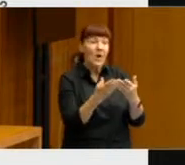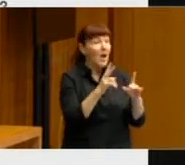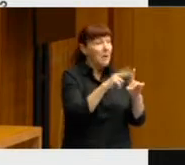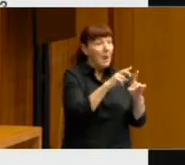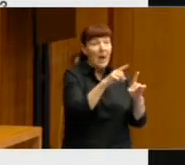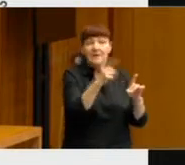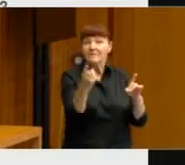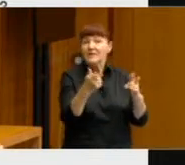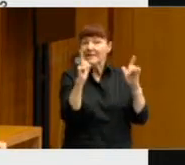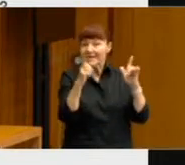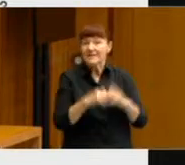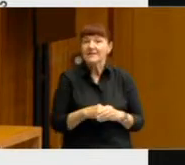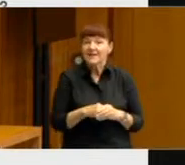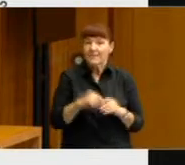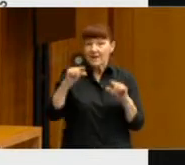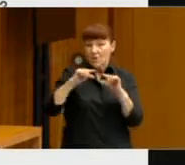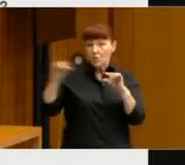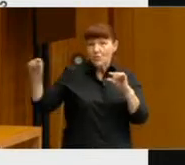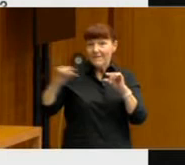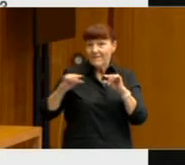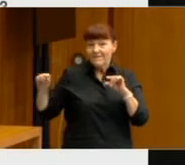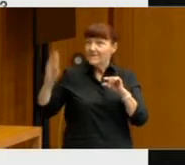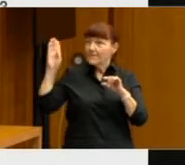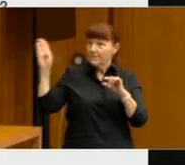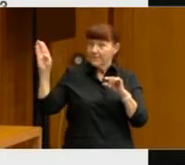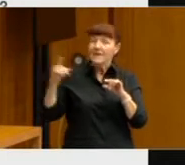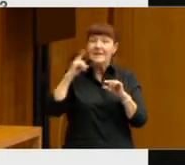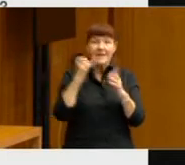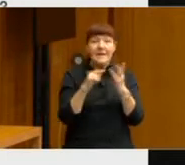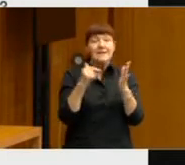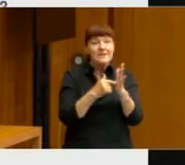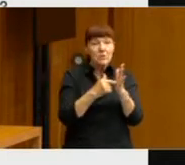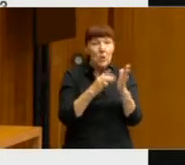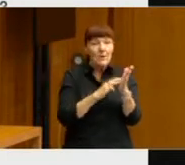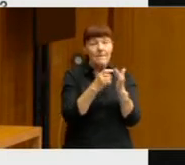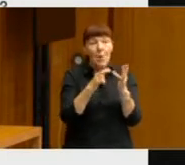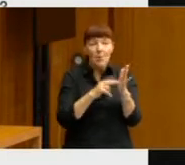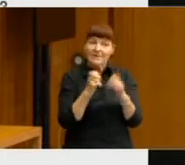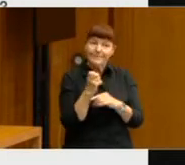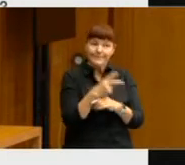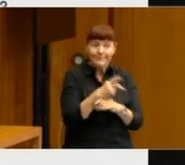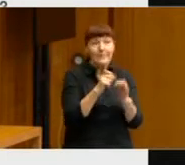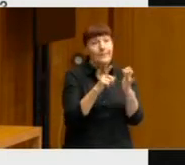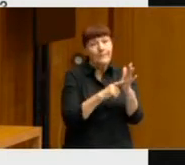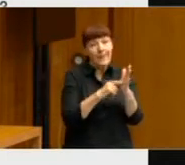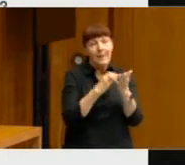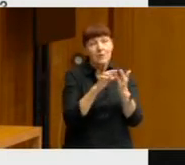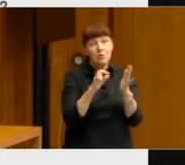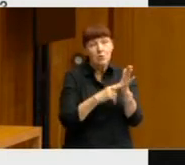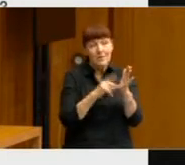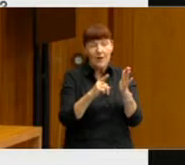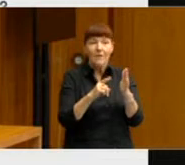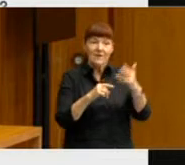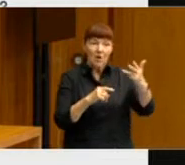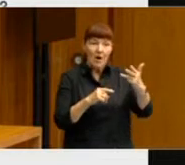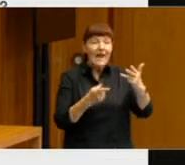If you look at that graph, you can see that Scott Morrison led Bill Shorten on all of those nine with the exception of